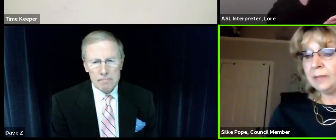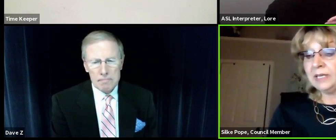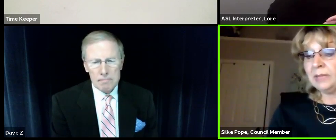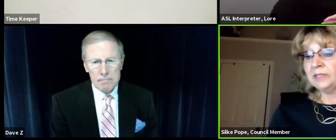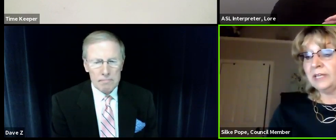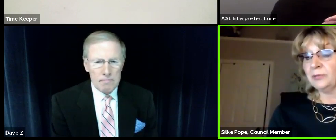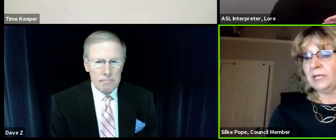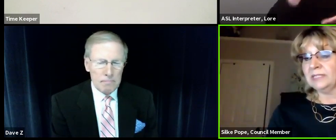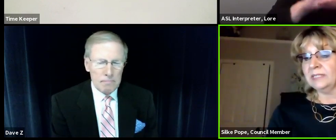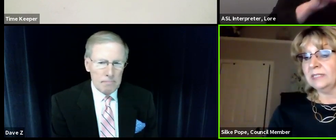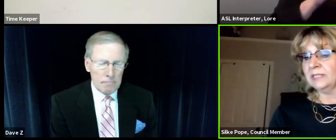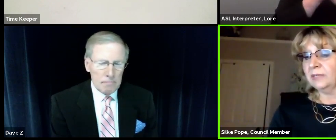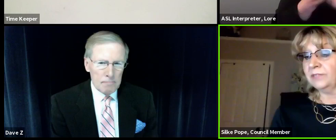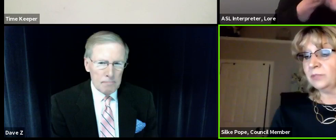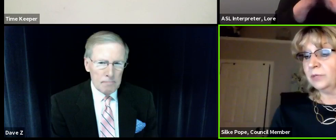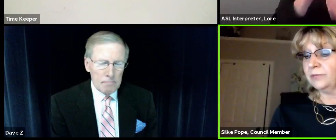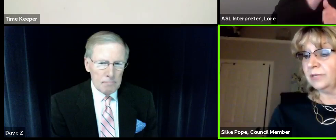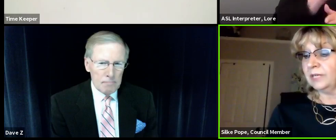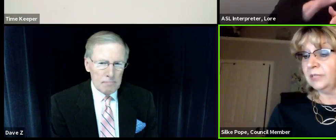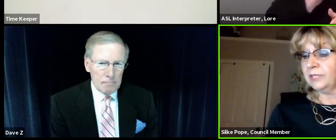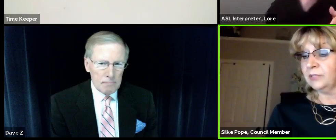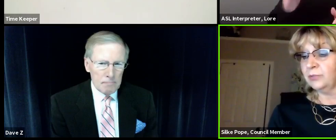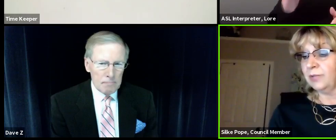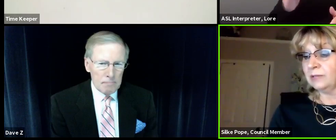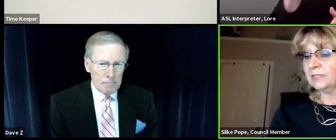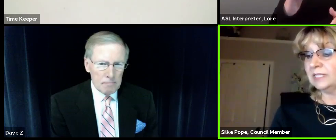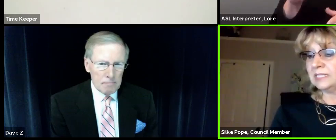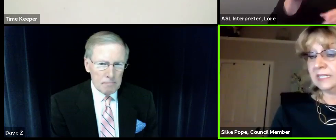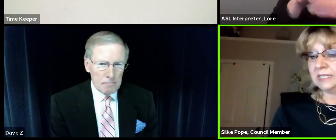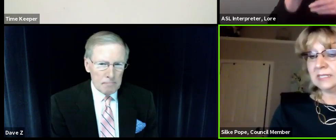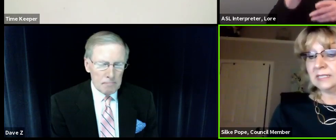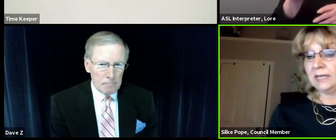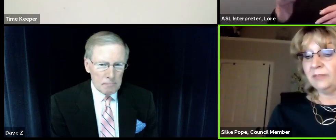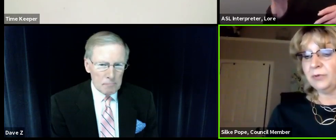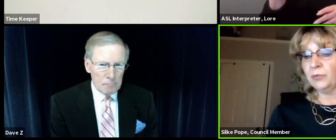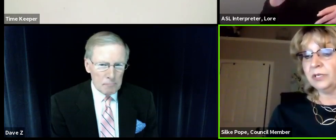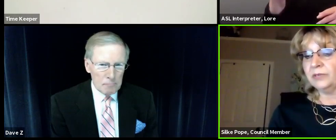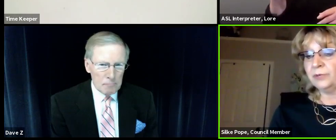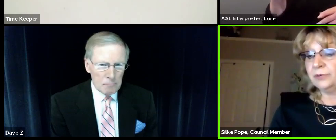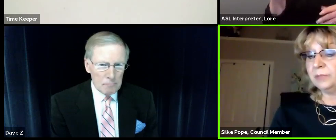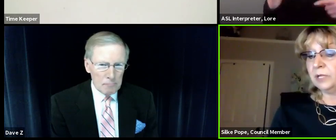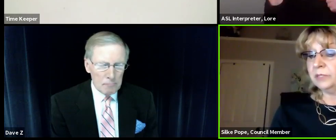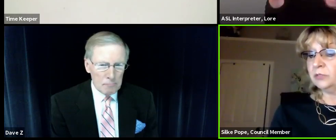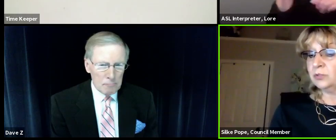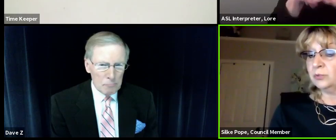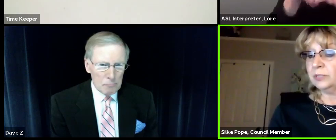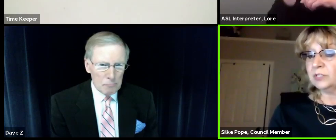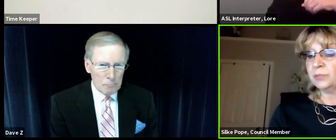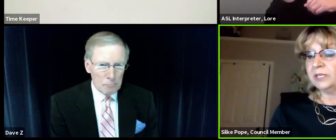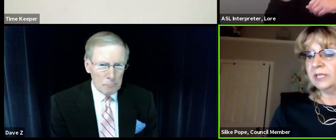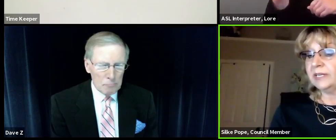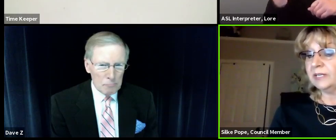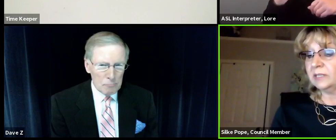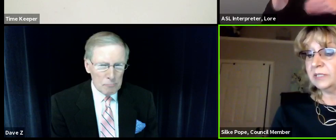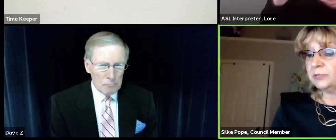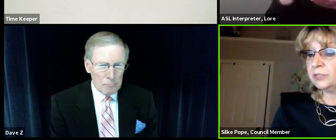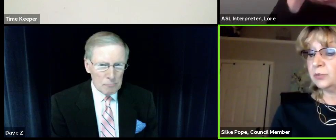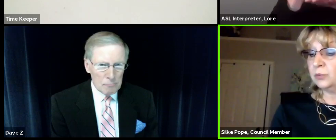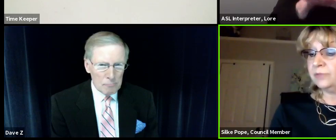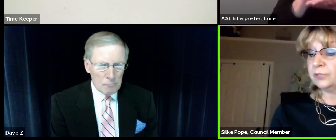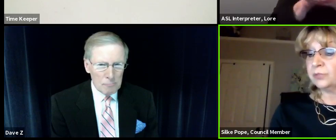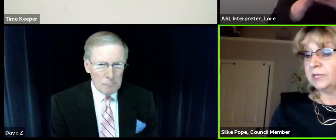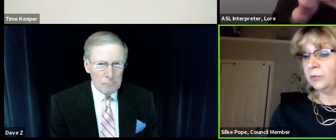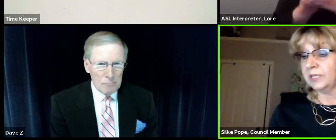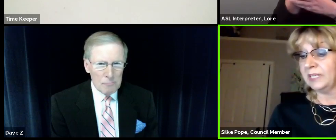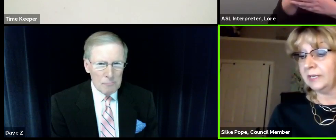I became a naturalized citizen of this wonderful country in 2006. I have been working for Greenbelt Middle School in Spring Hill Lake Elementary